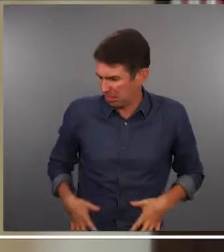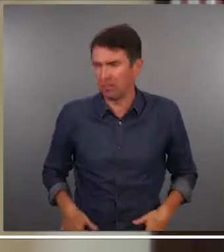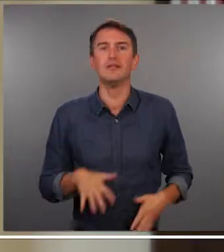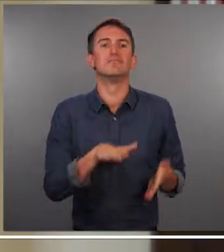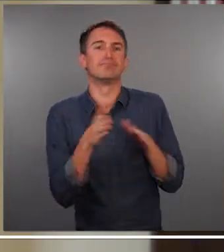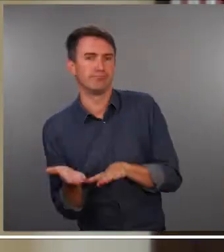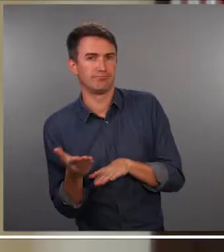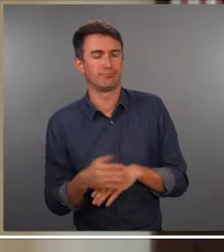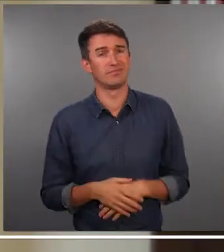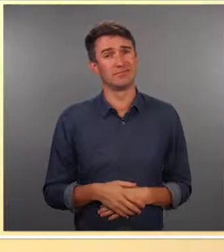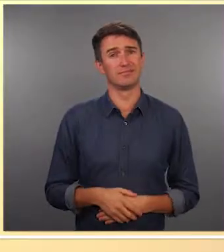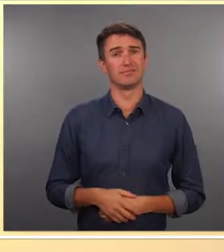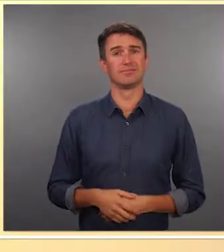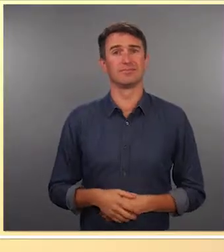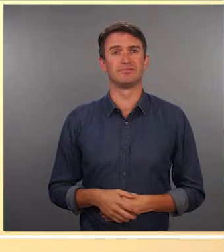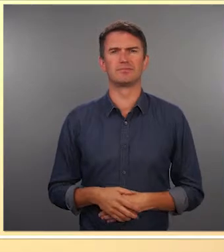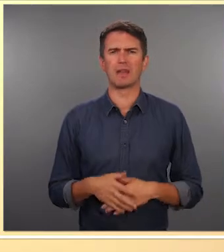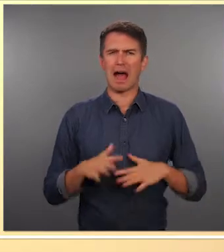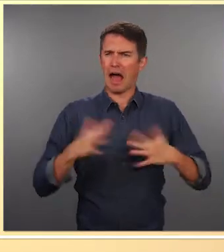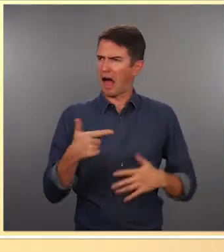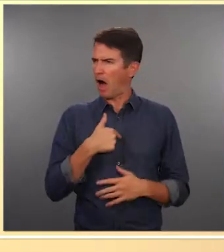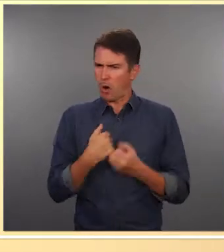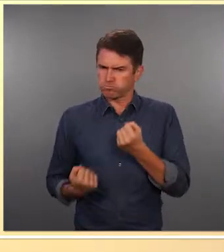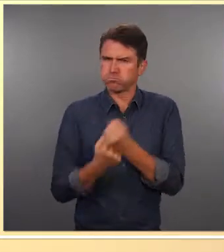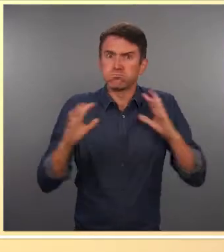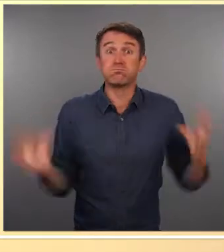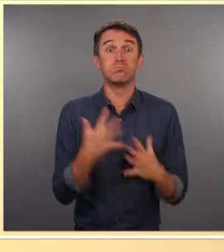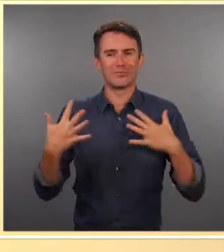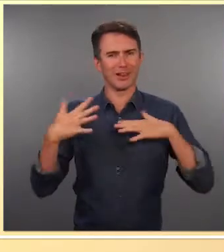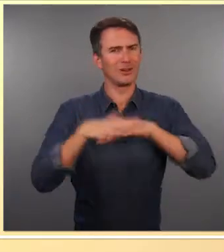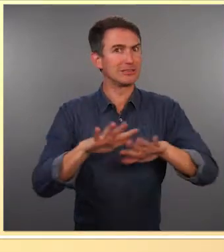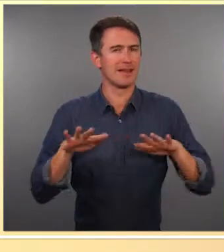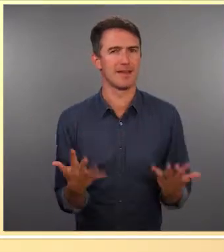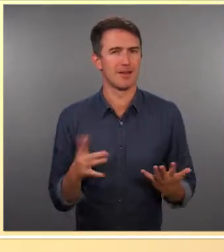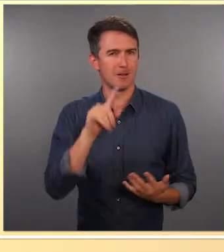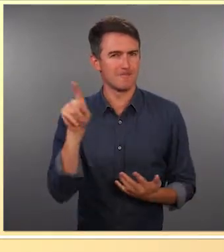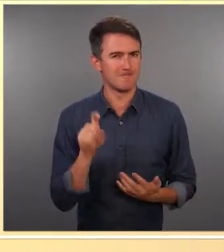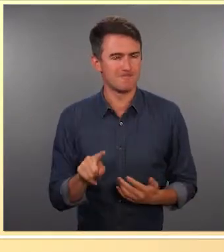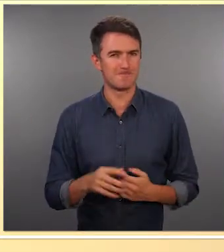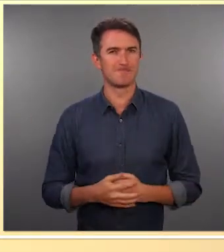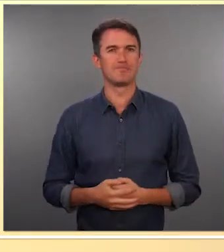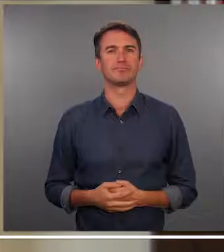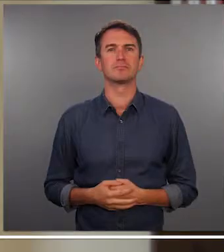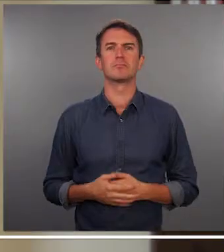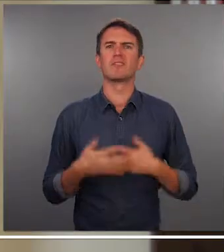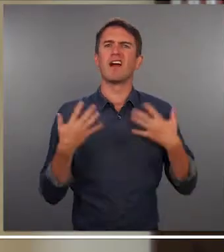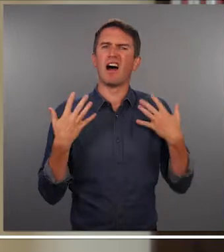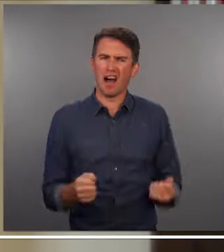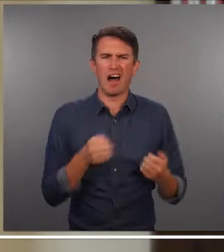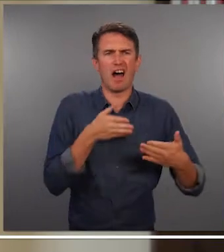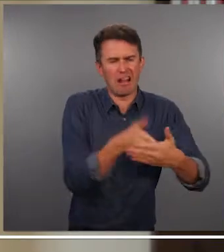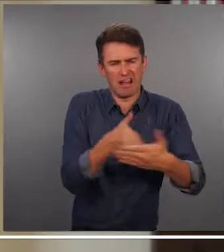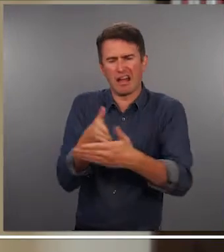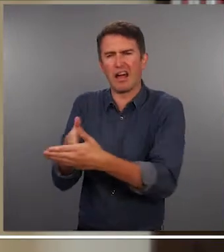a big issue It's a matter of life What can you do to strengthen inclusion? There are several